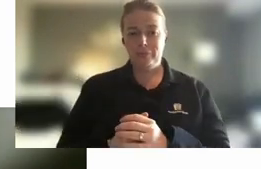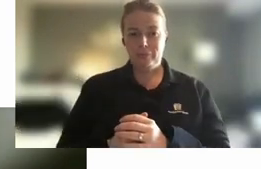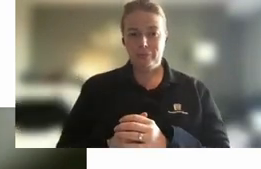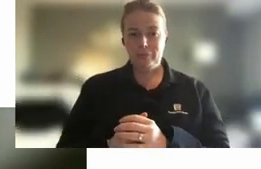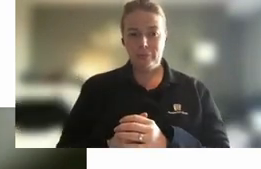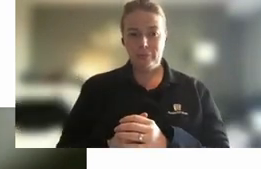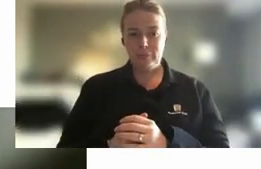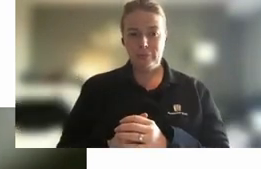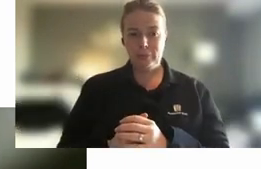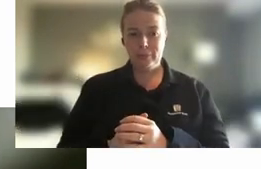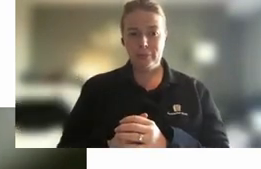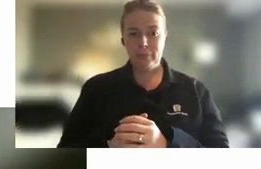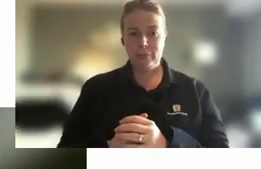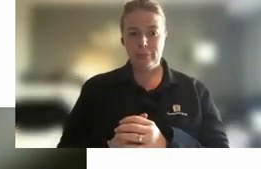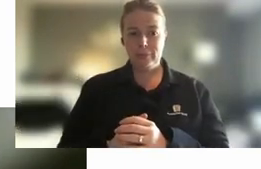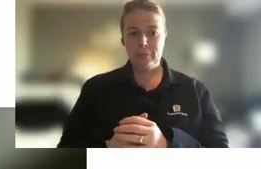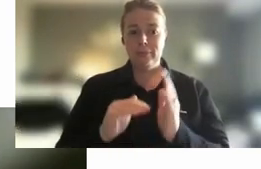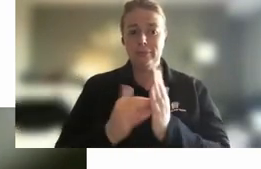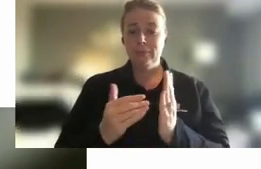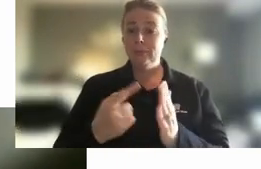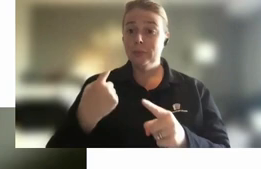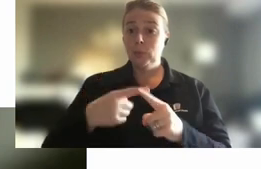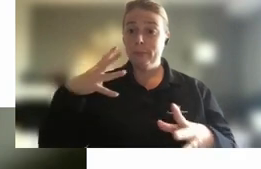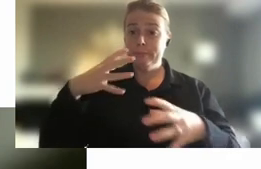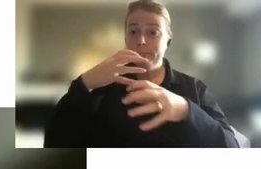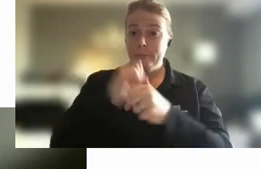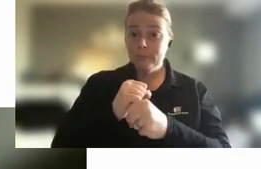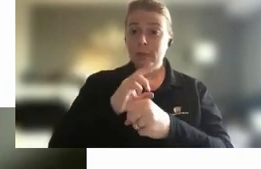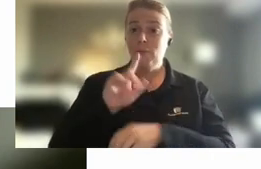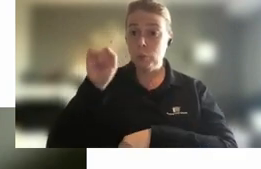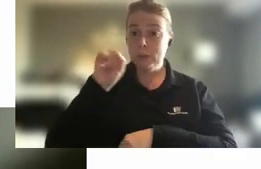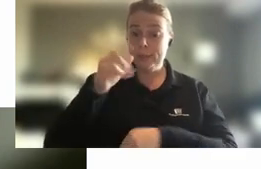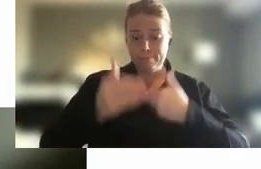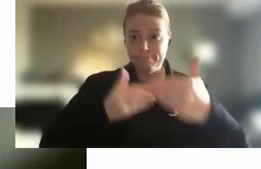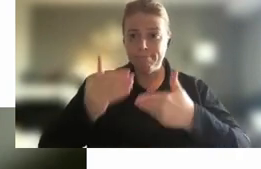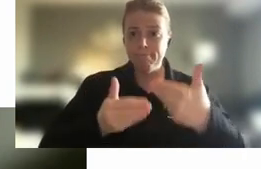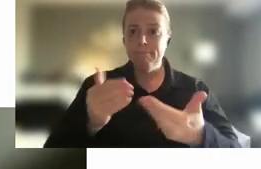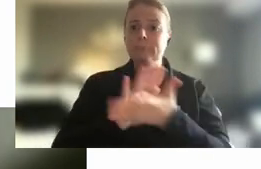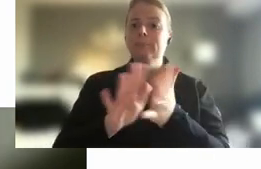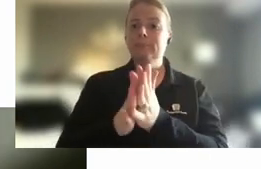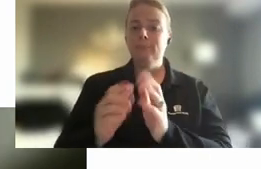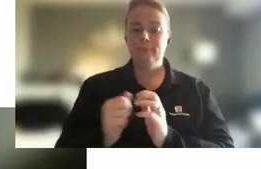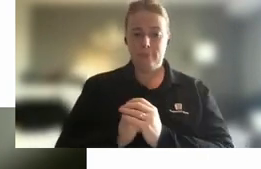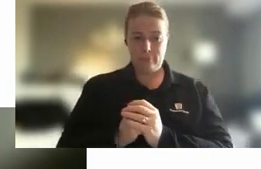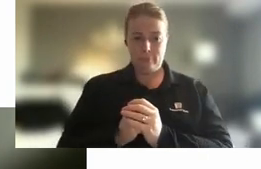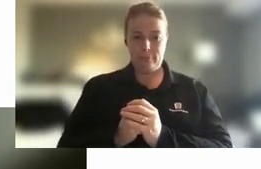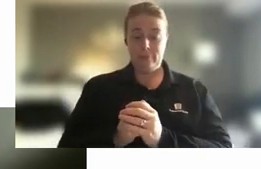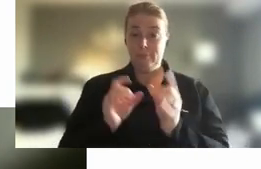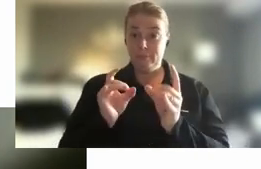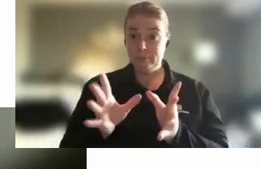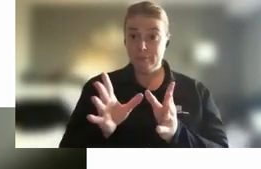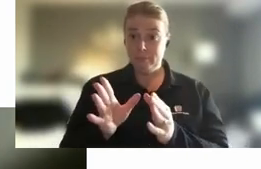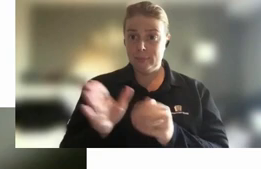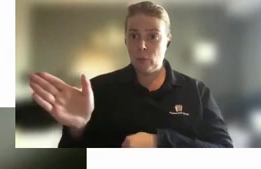Now, for a quick overview on how we will run today. To start, we will all be